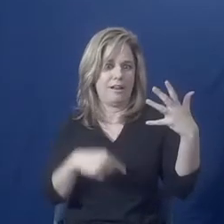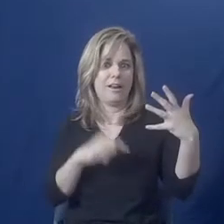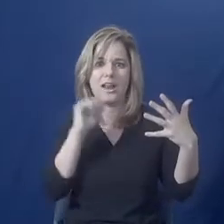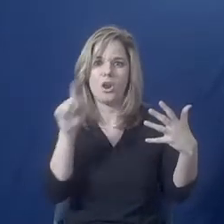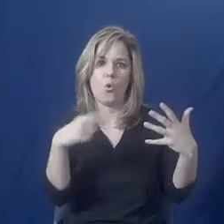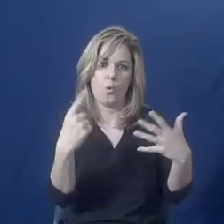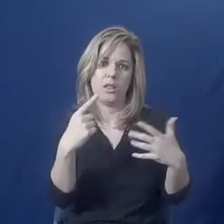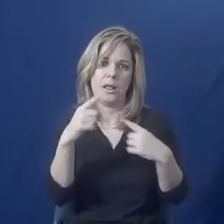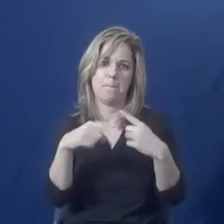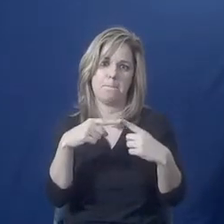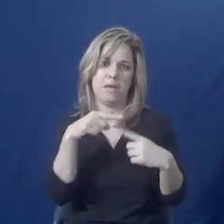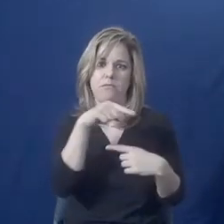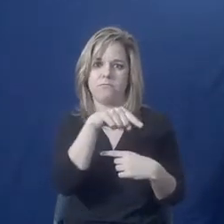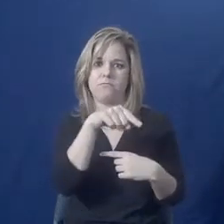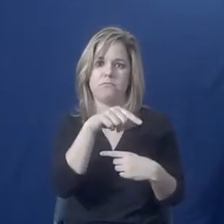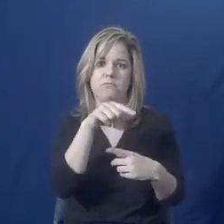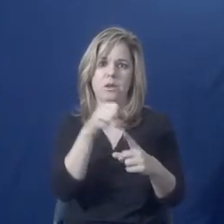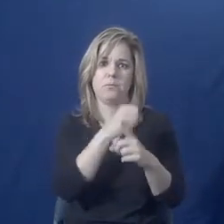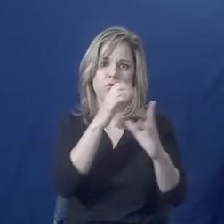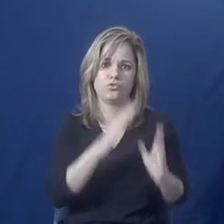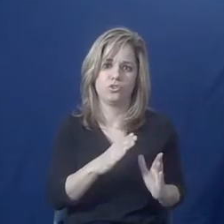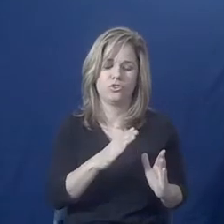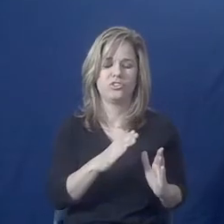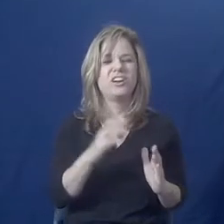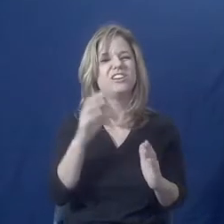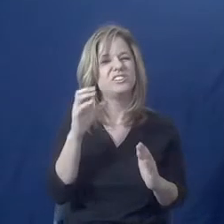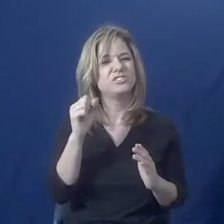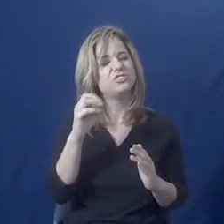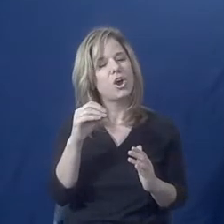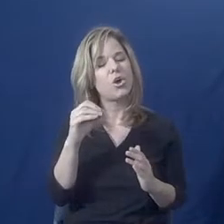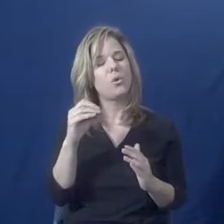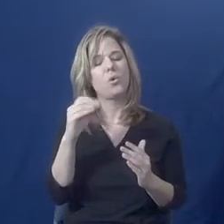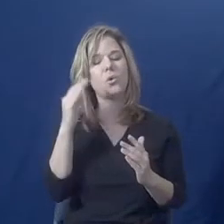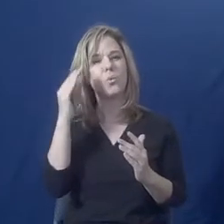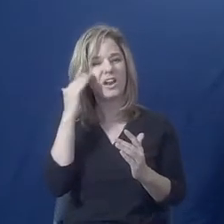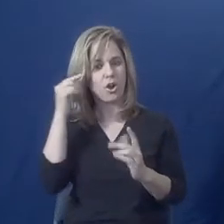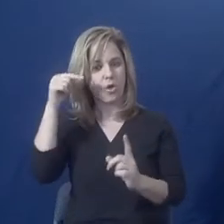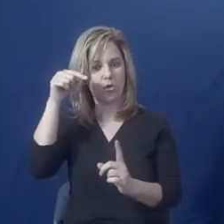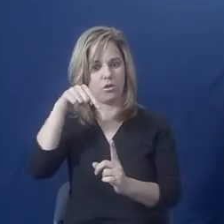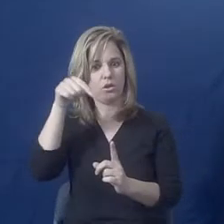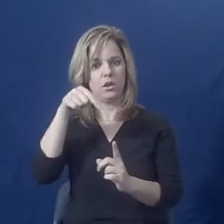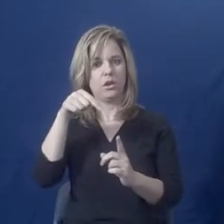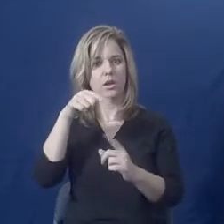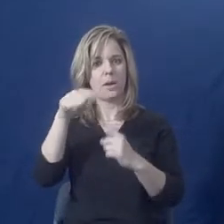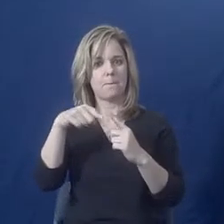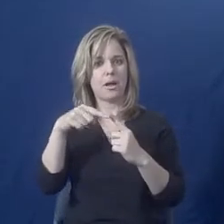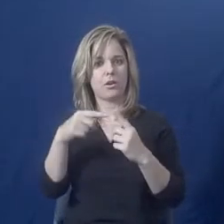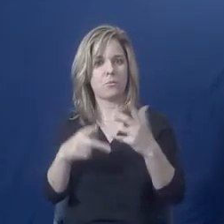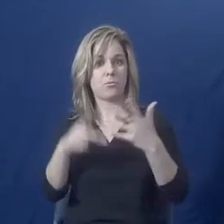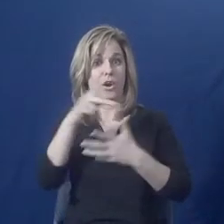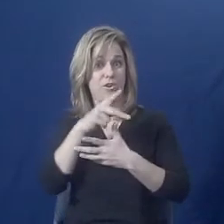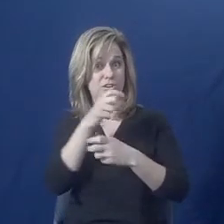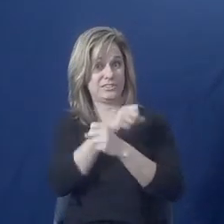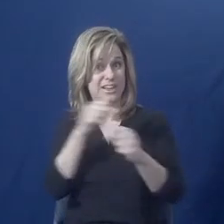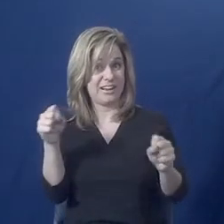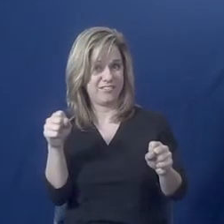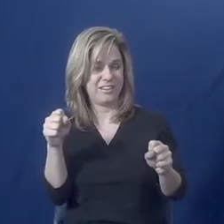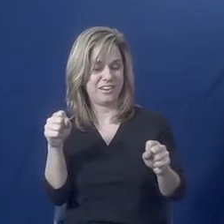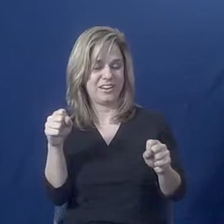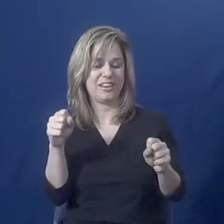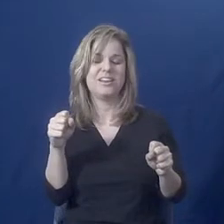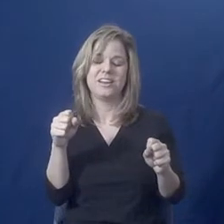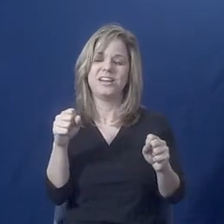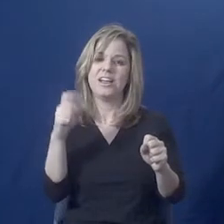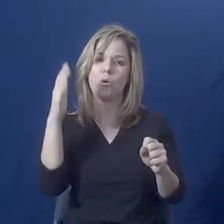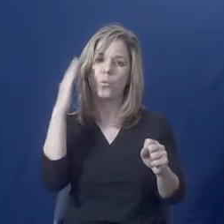even though we're talking about safety and how safety is, I already understand that being